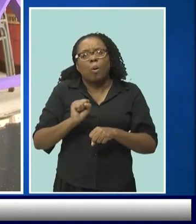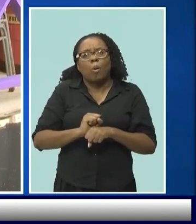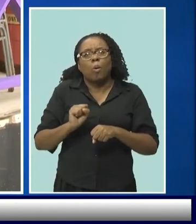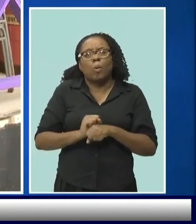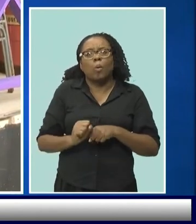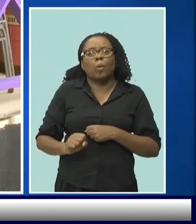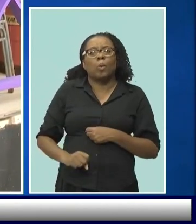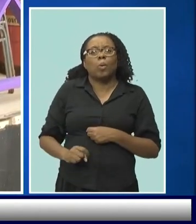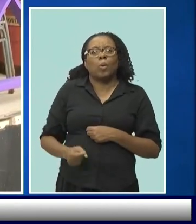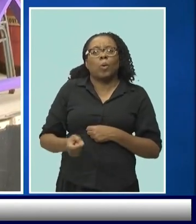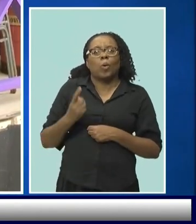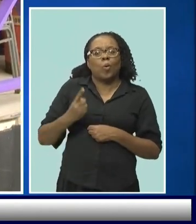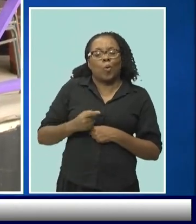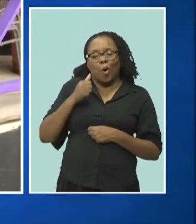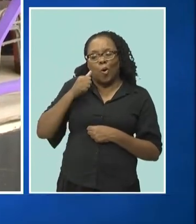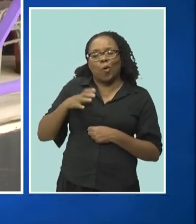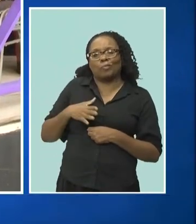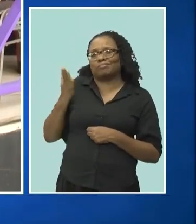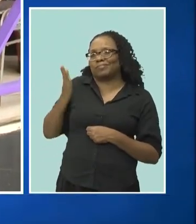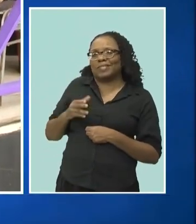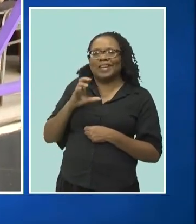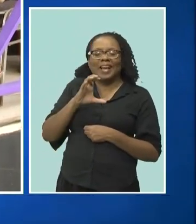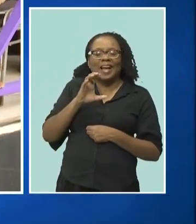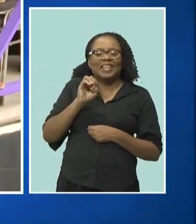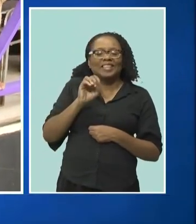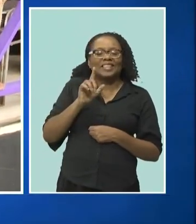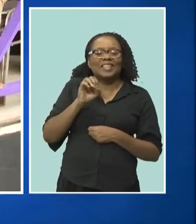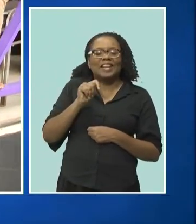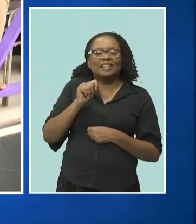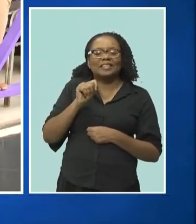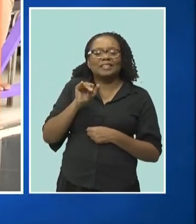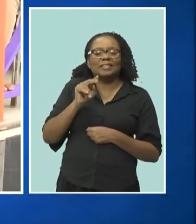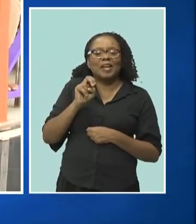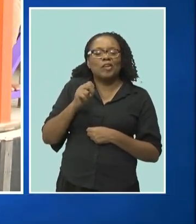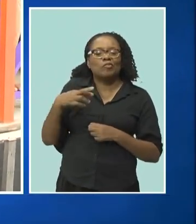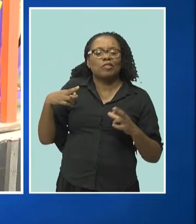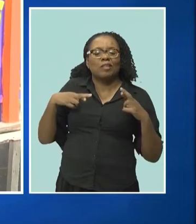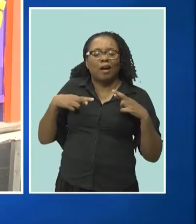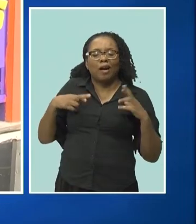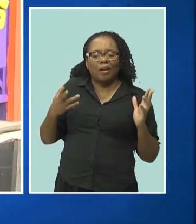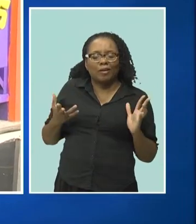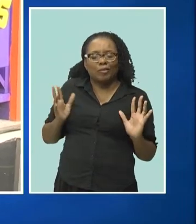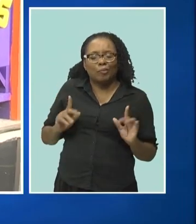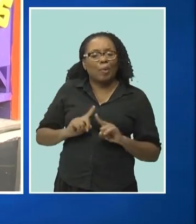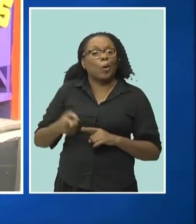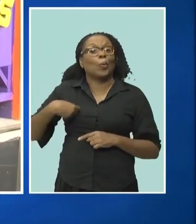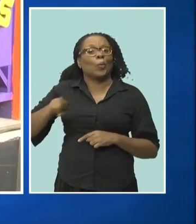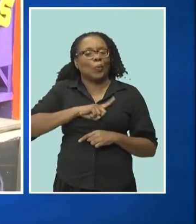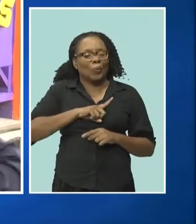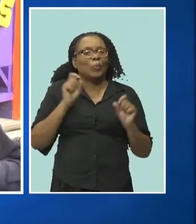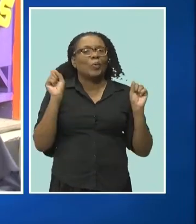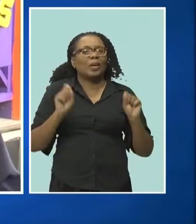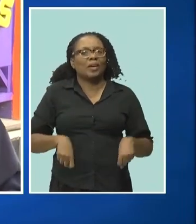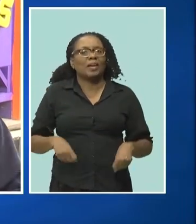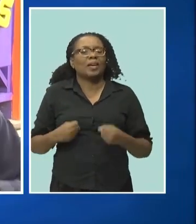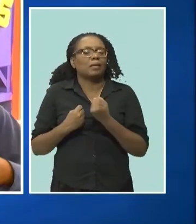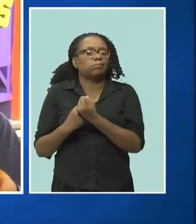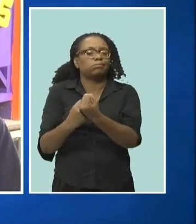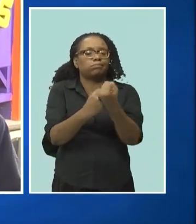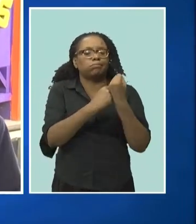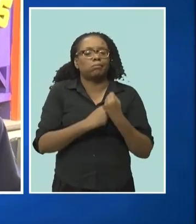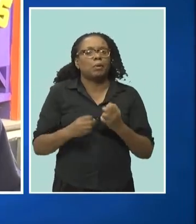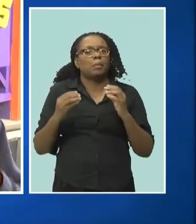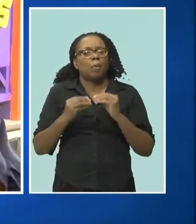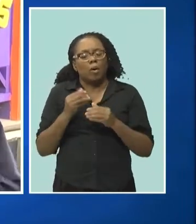retired because she reached that age. But the point I'm making is we as communities can do more by hand-holding, lifting up,